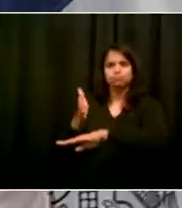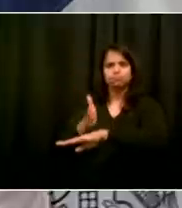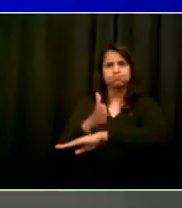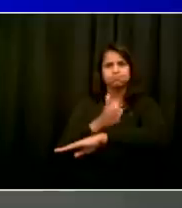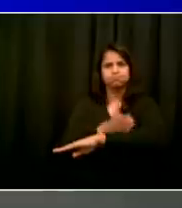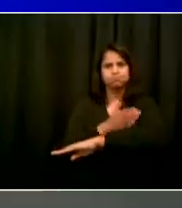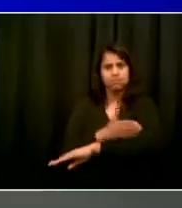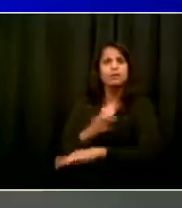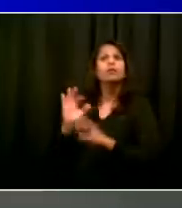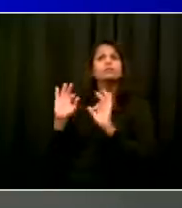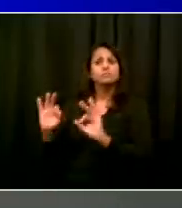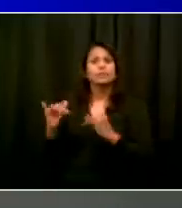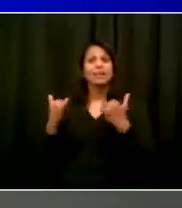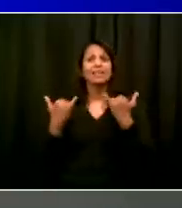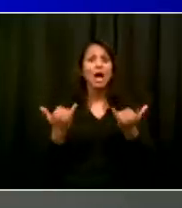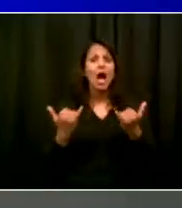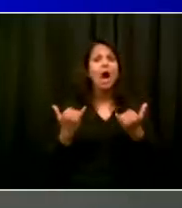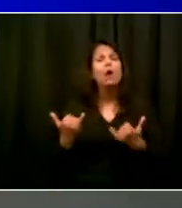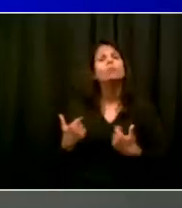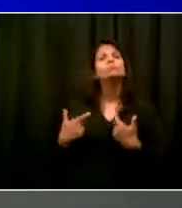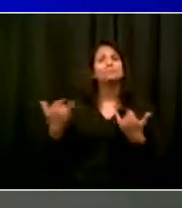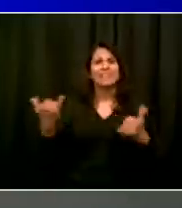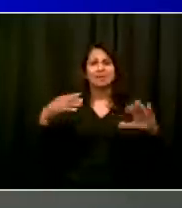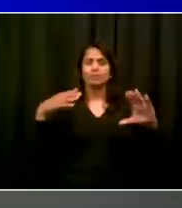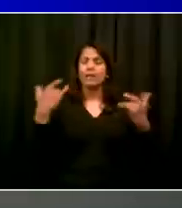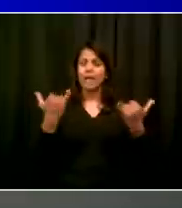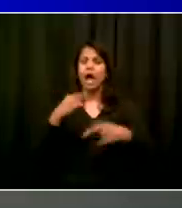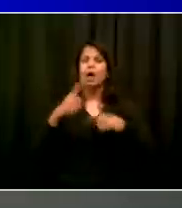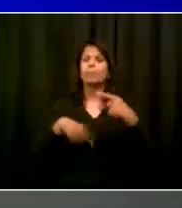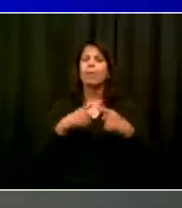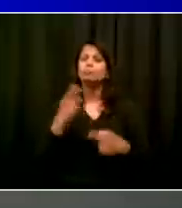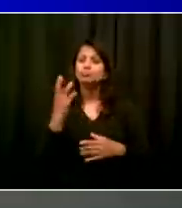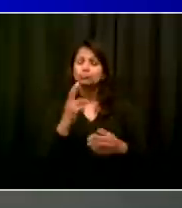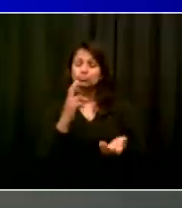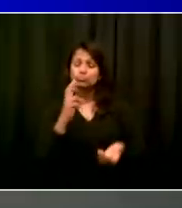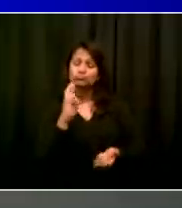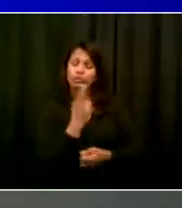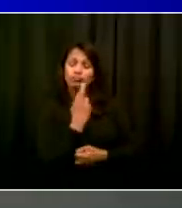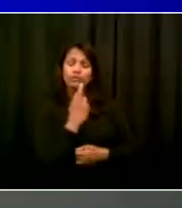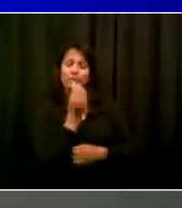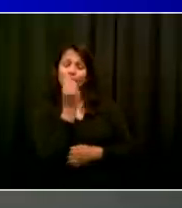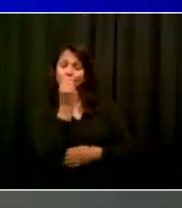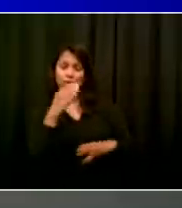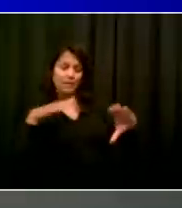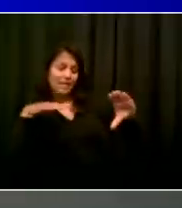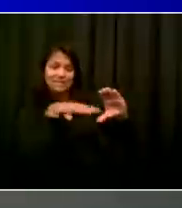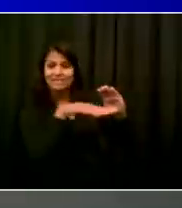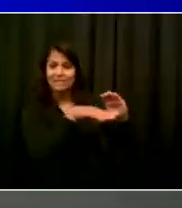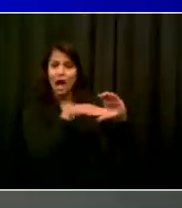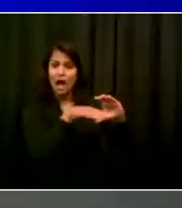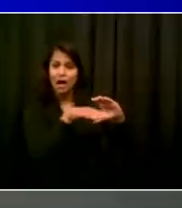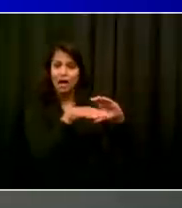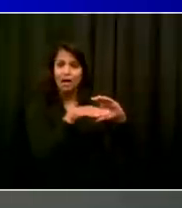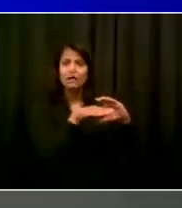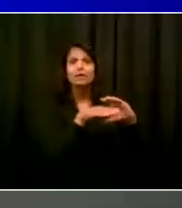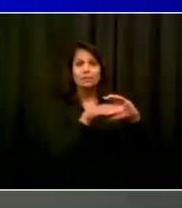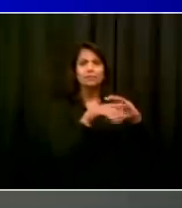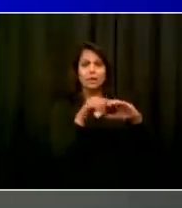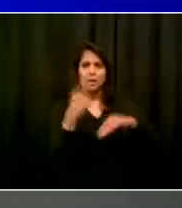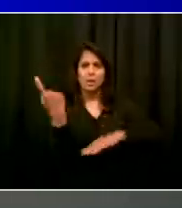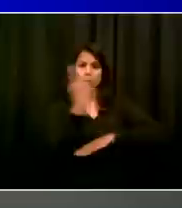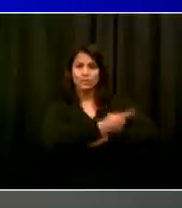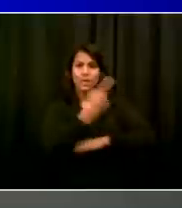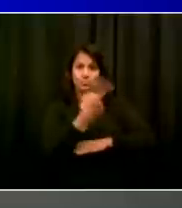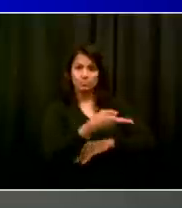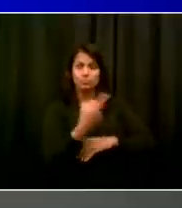again. Now, let's be clear, this is something that was worked on very carefully by the state and the city and will start at a low